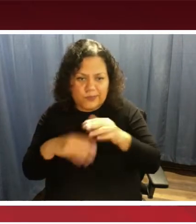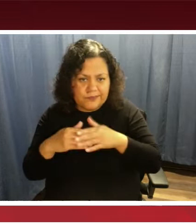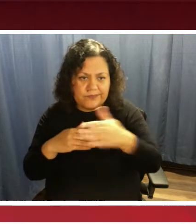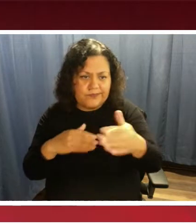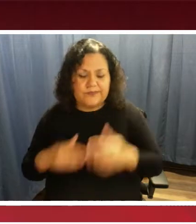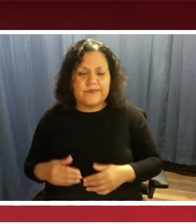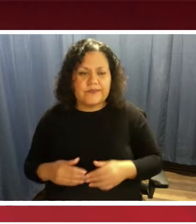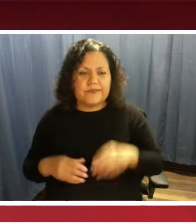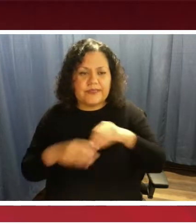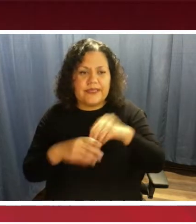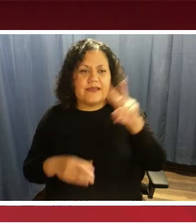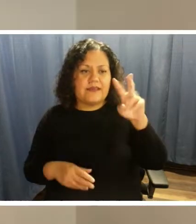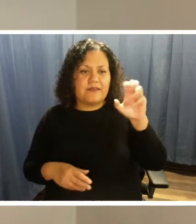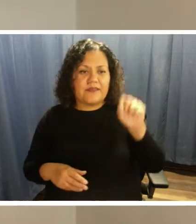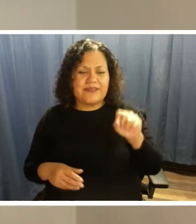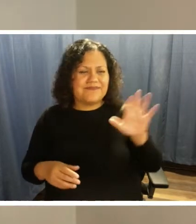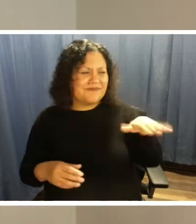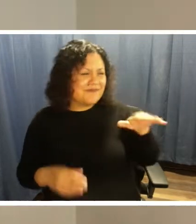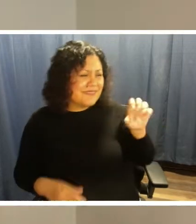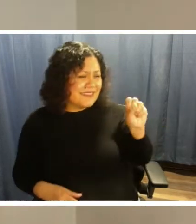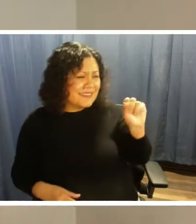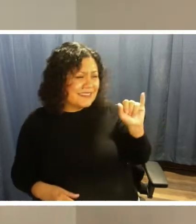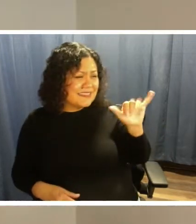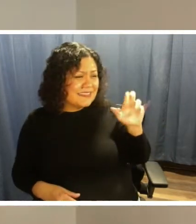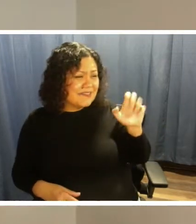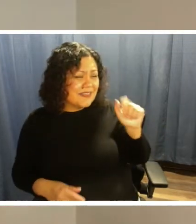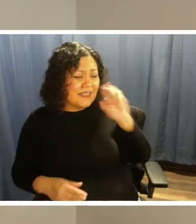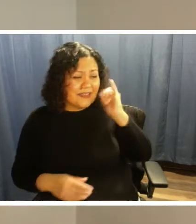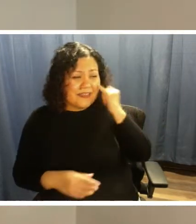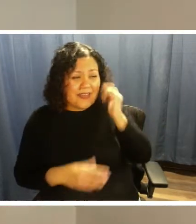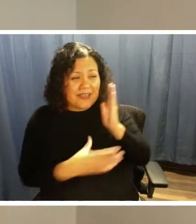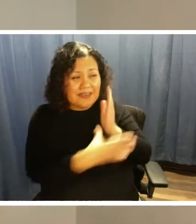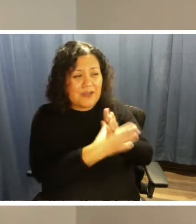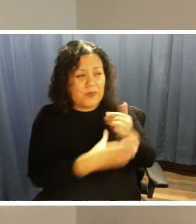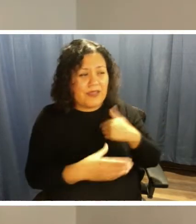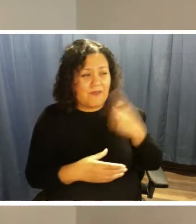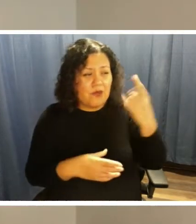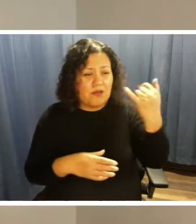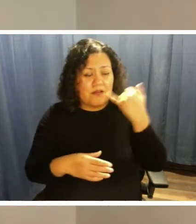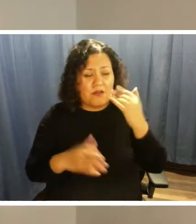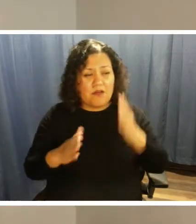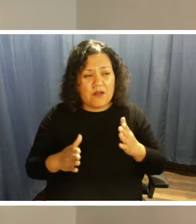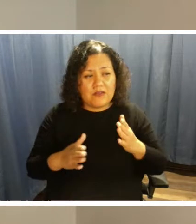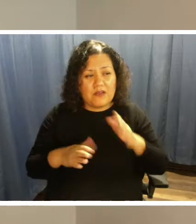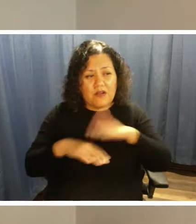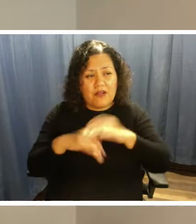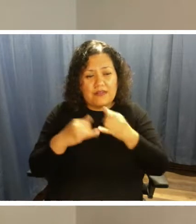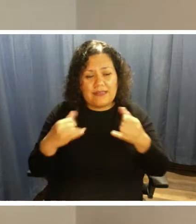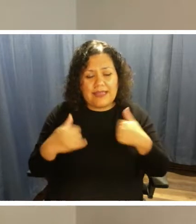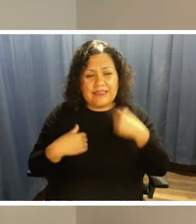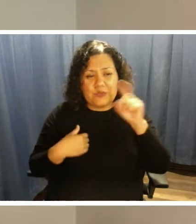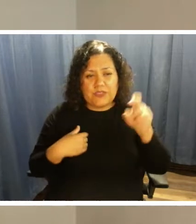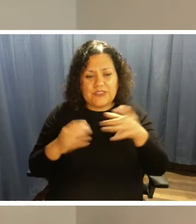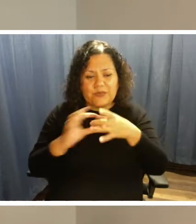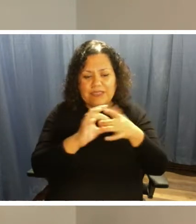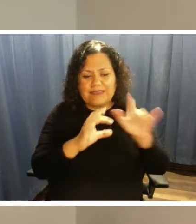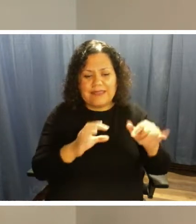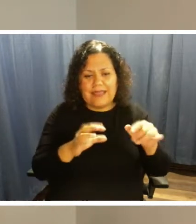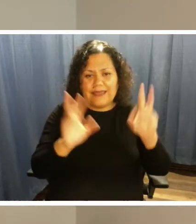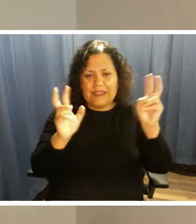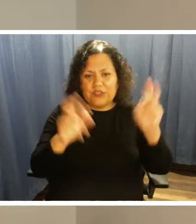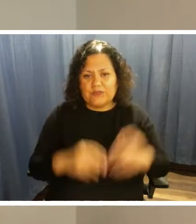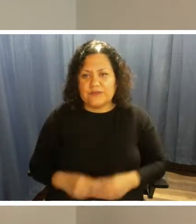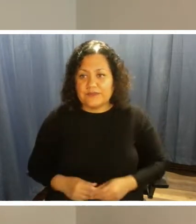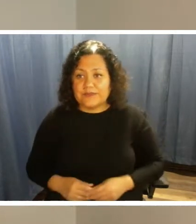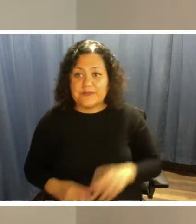Sylvia, if I could interrupt for just a second. We do have a caller online who does have a question about this very issue. John, you're on the